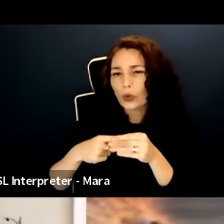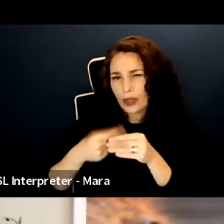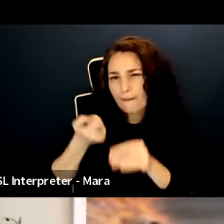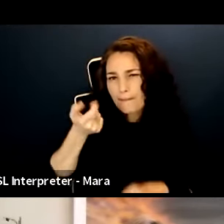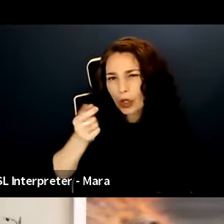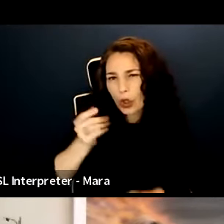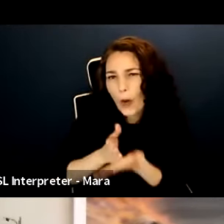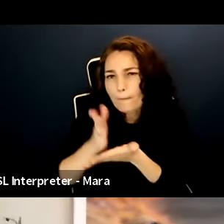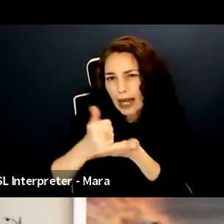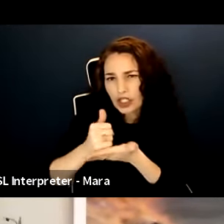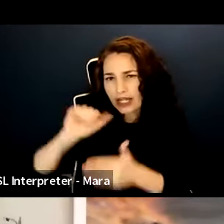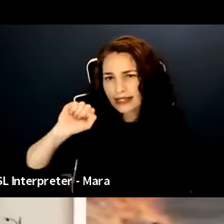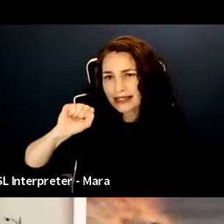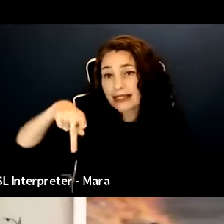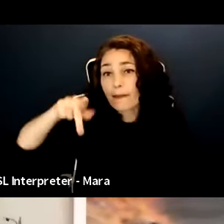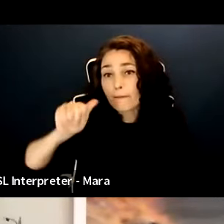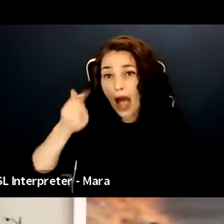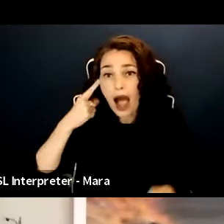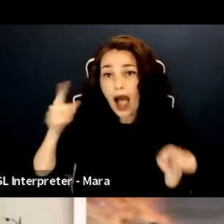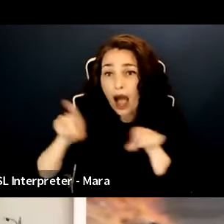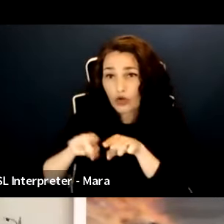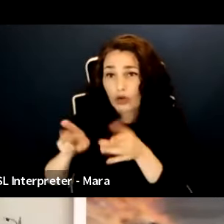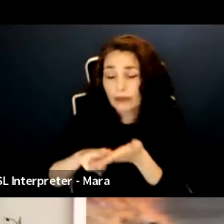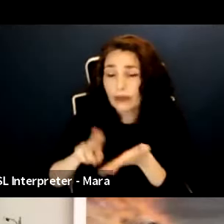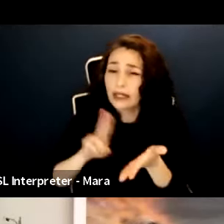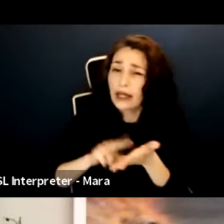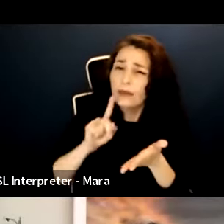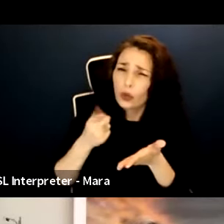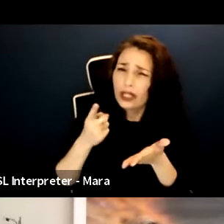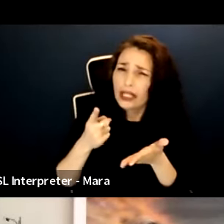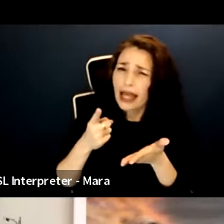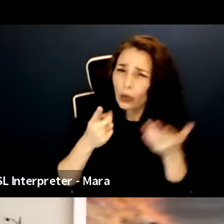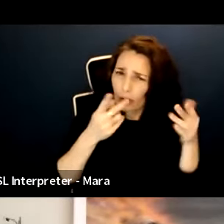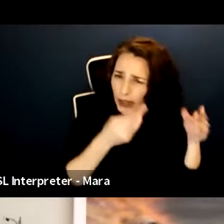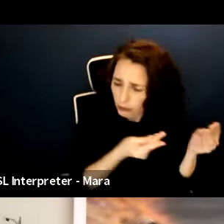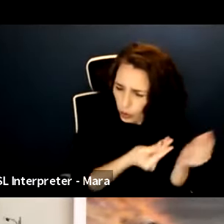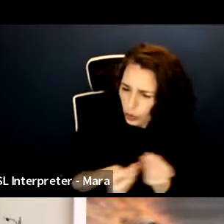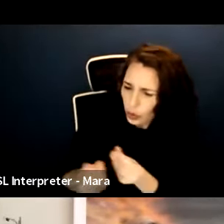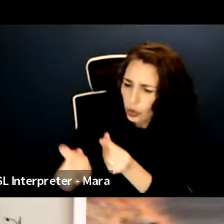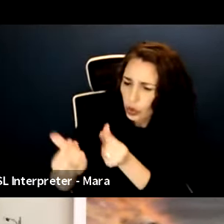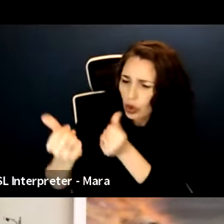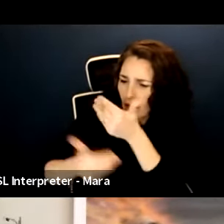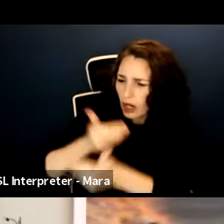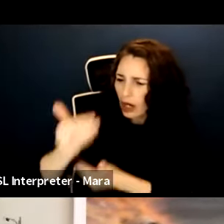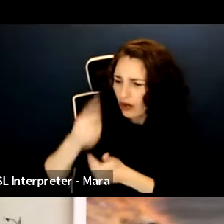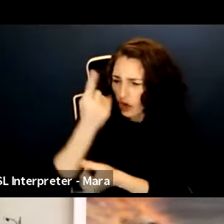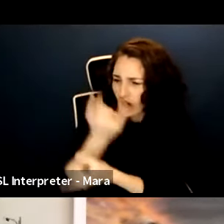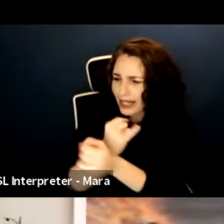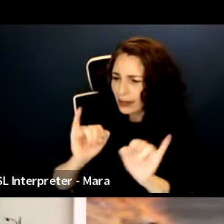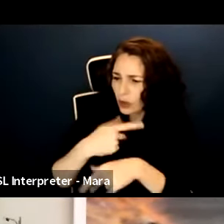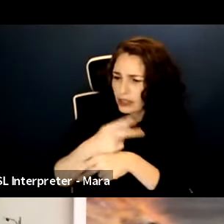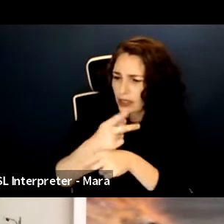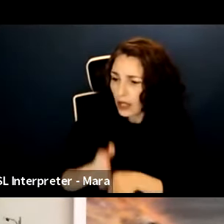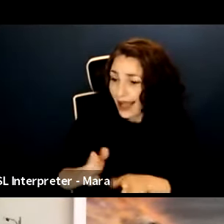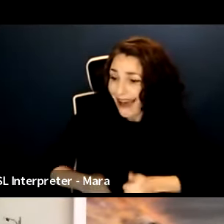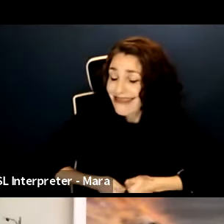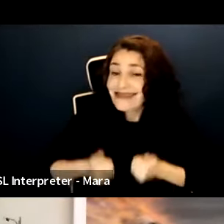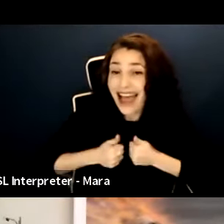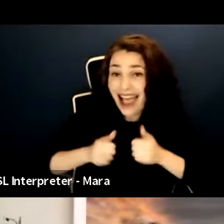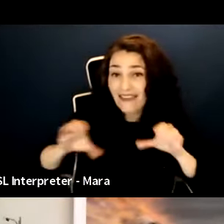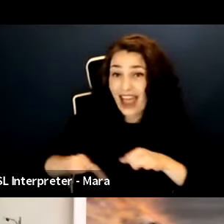is actually designed to provide a streamlined signatory process for independent producers of live action projects